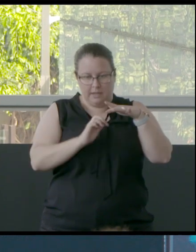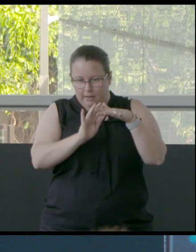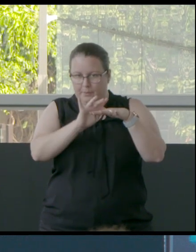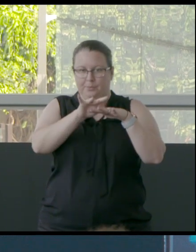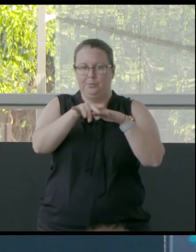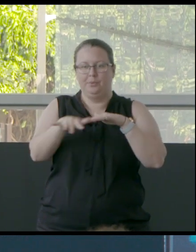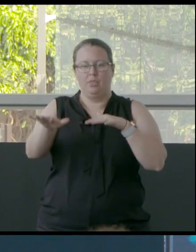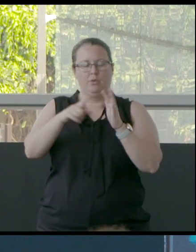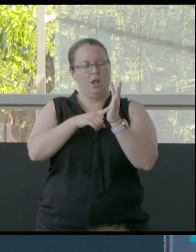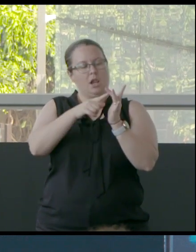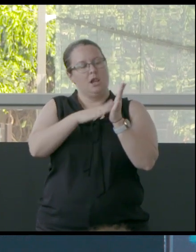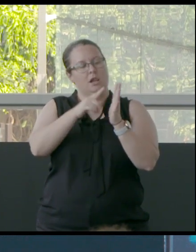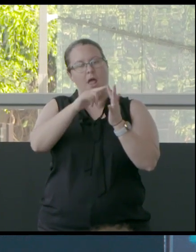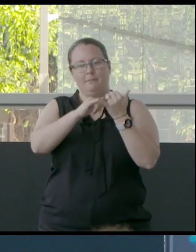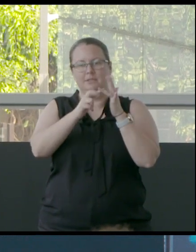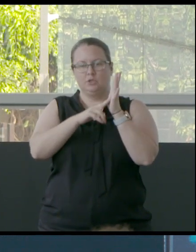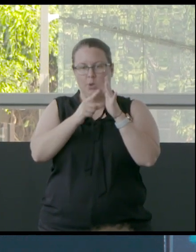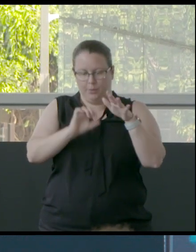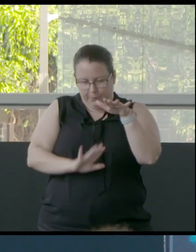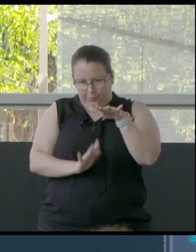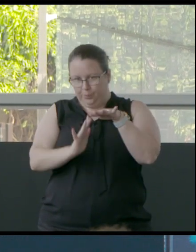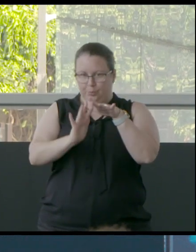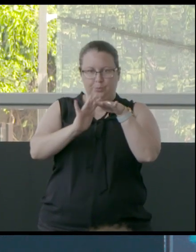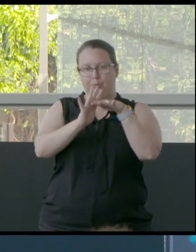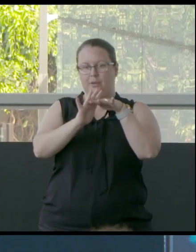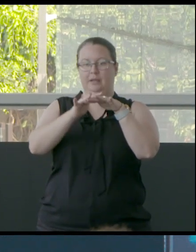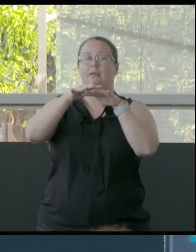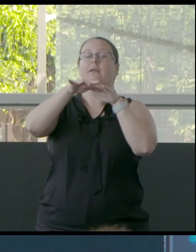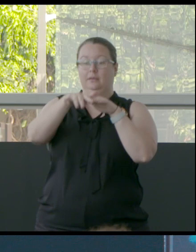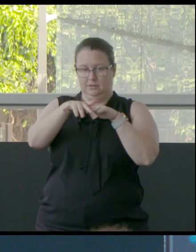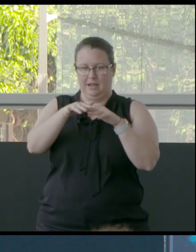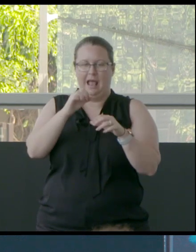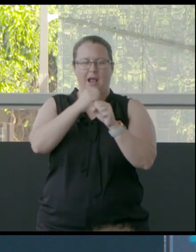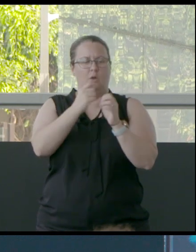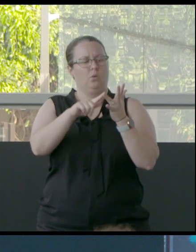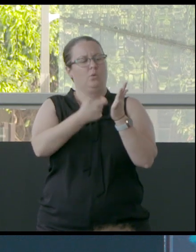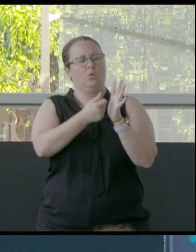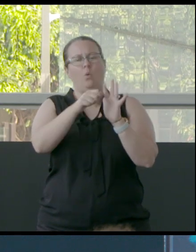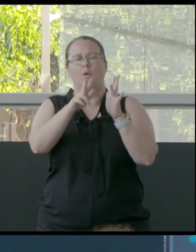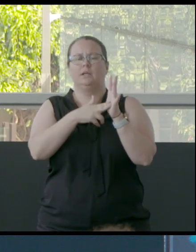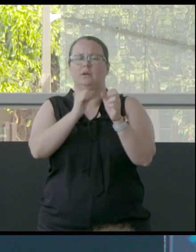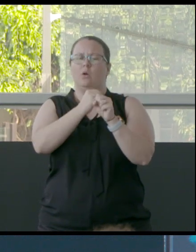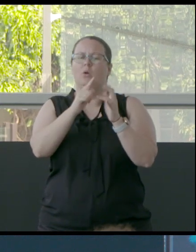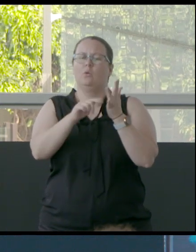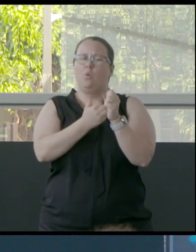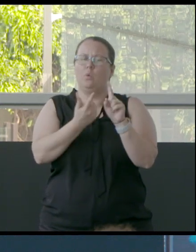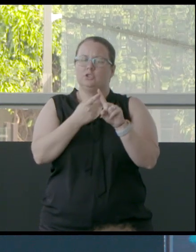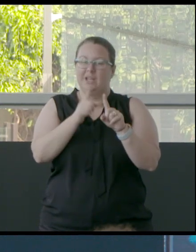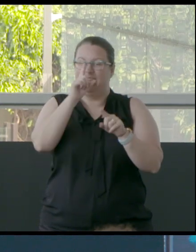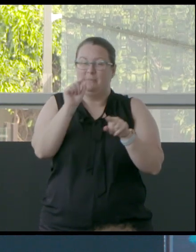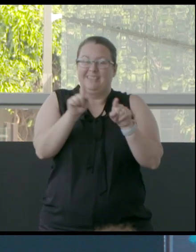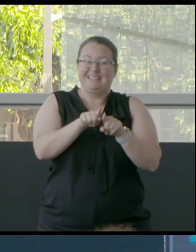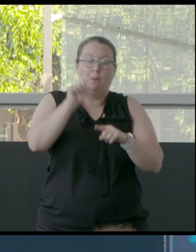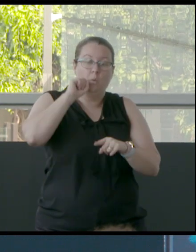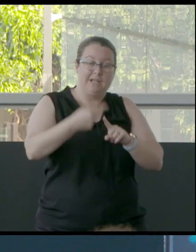the limestone. By the time it pops up on the surface of, you know, Budjamala Lawnhill Gorge, it could be the same water that dinosaurs